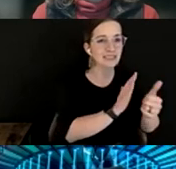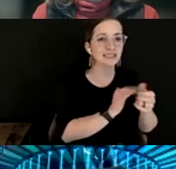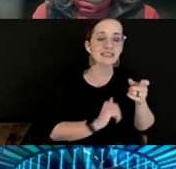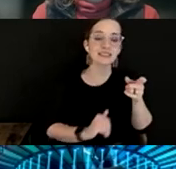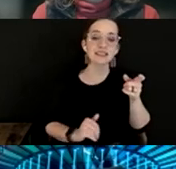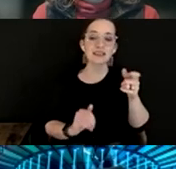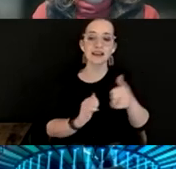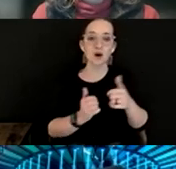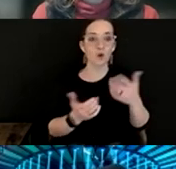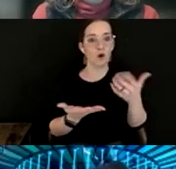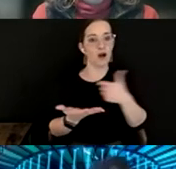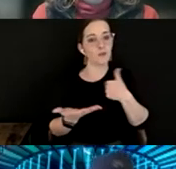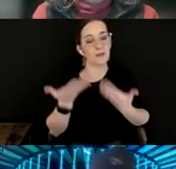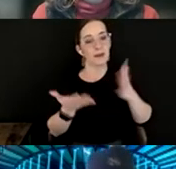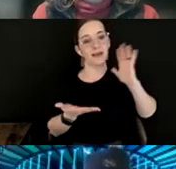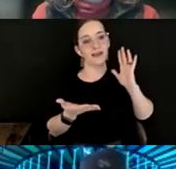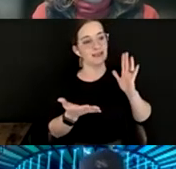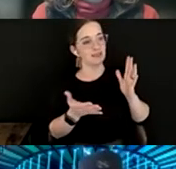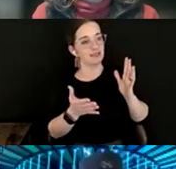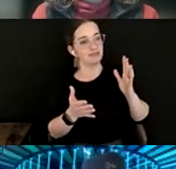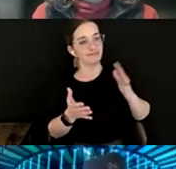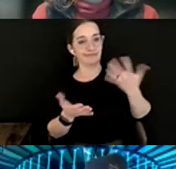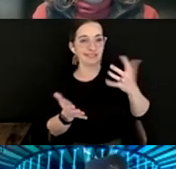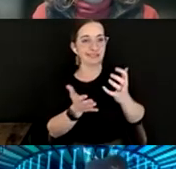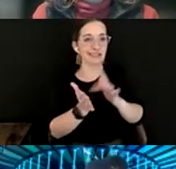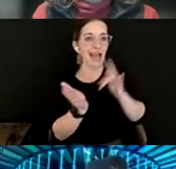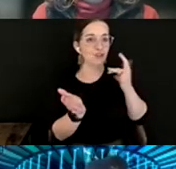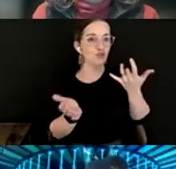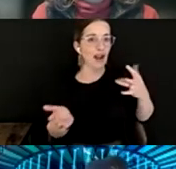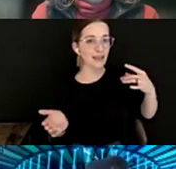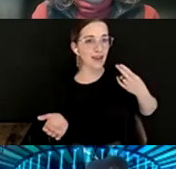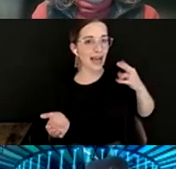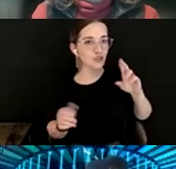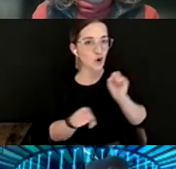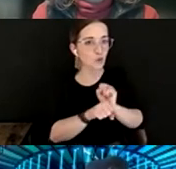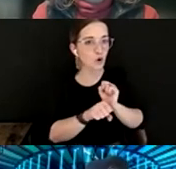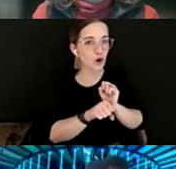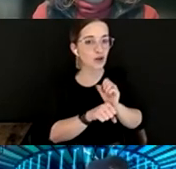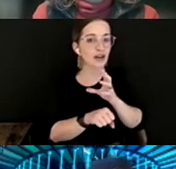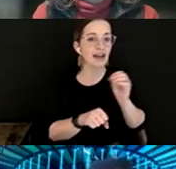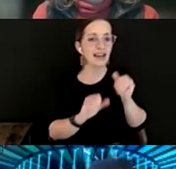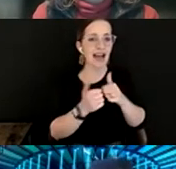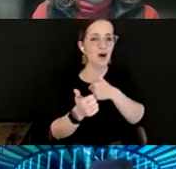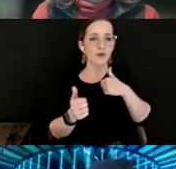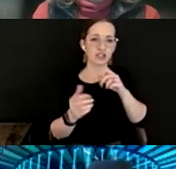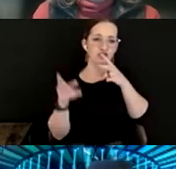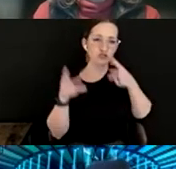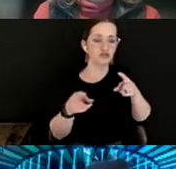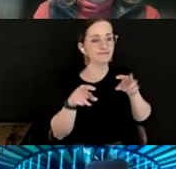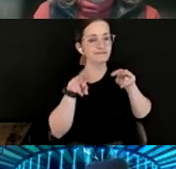know, in our HR work and rethinking the way that we talk about that work and the ways that we assess and measure